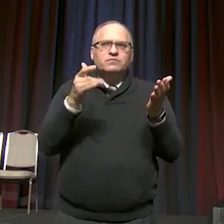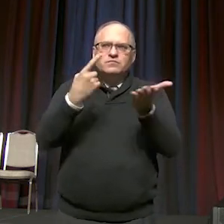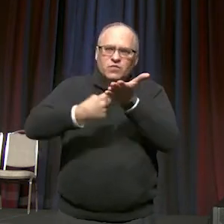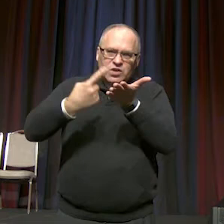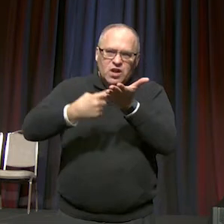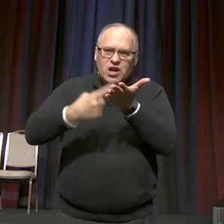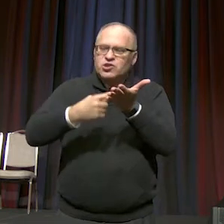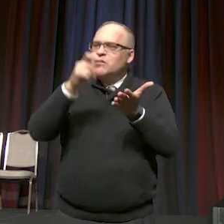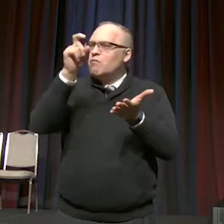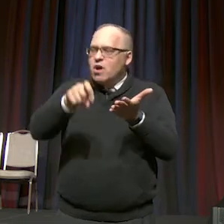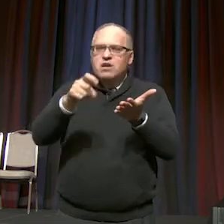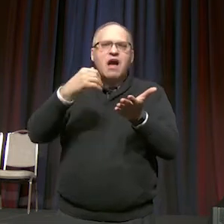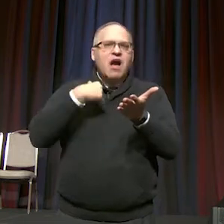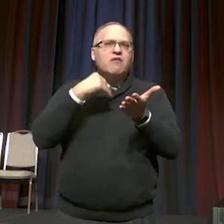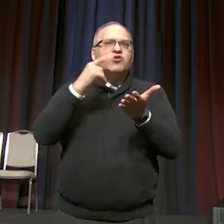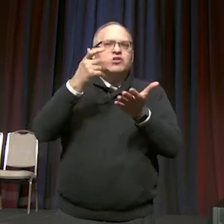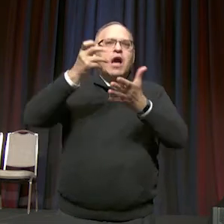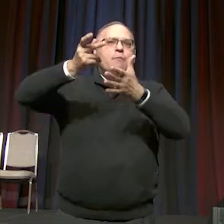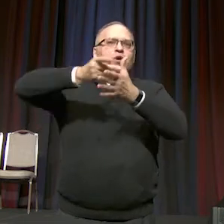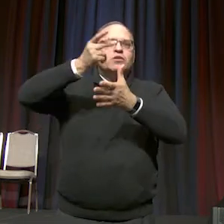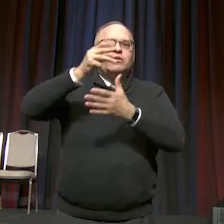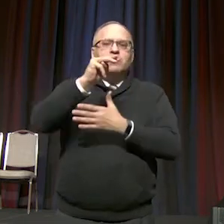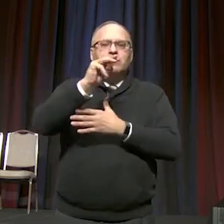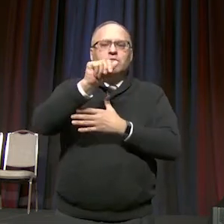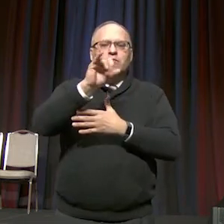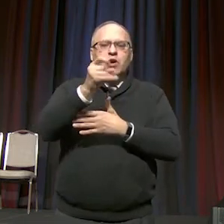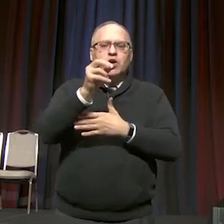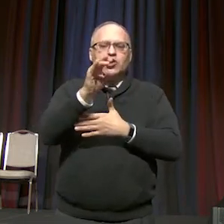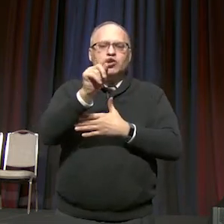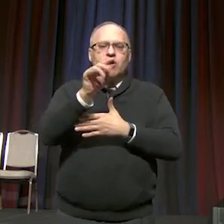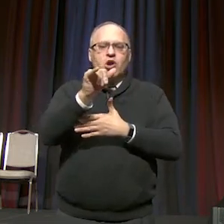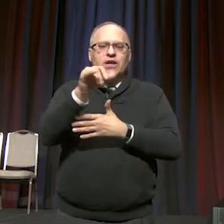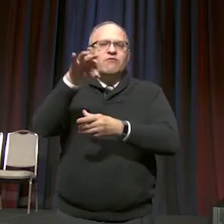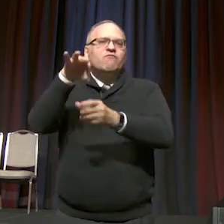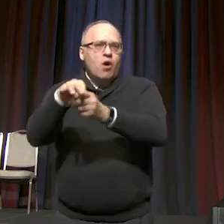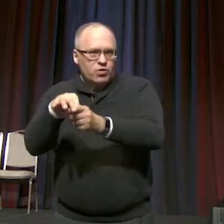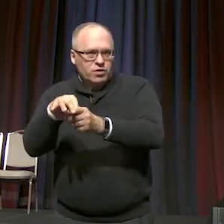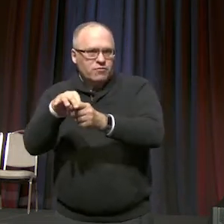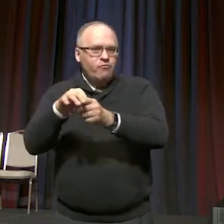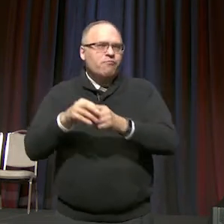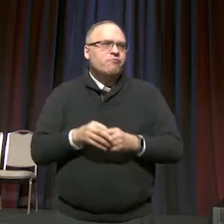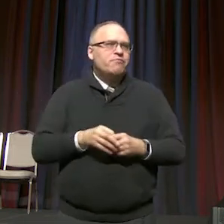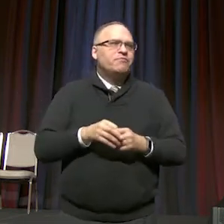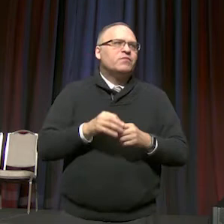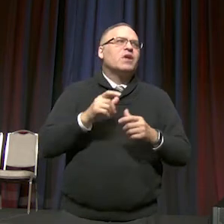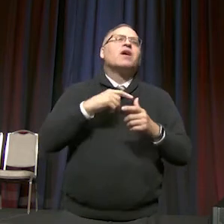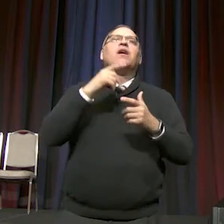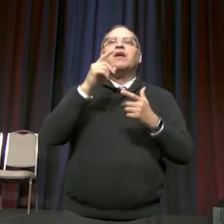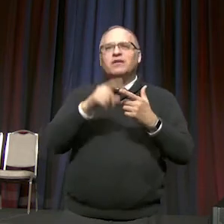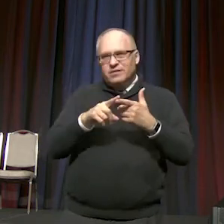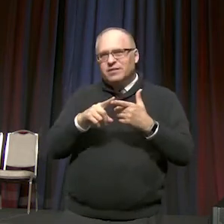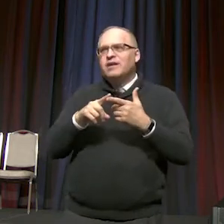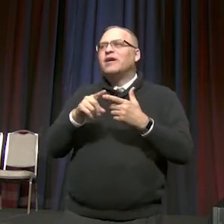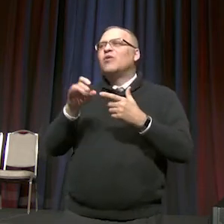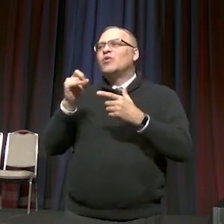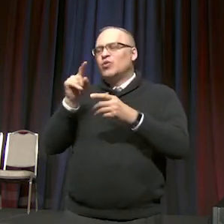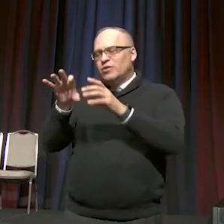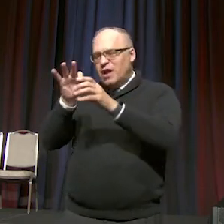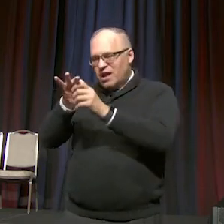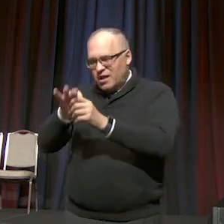majority vote the members followed by the election of the alternates.